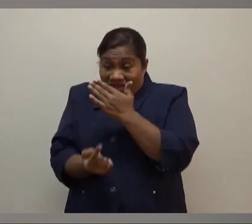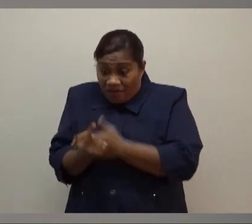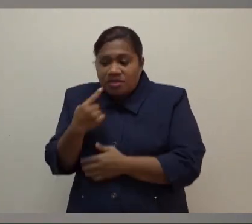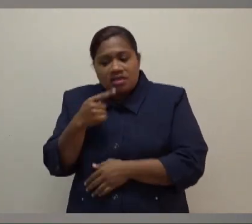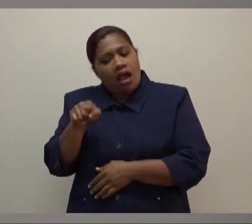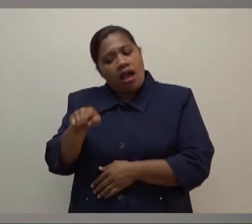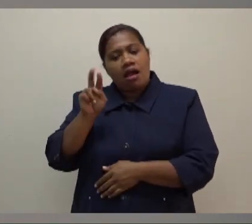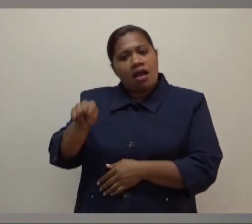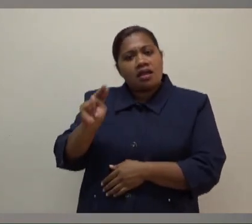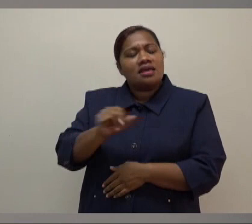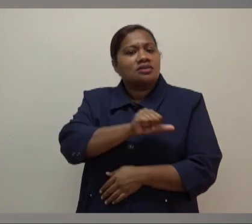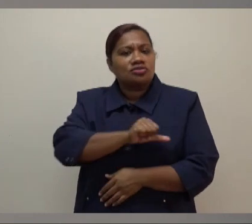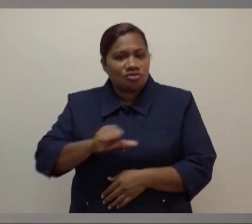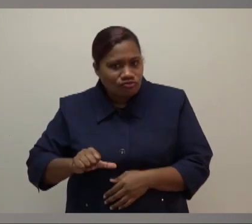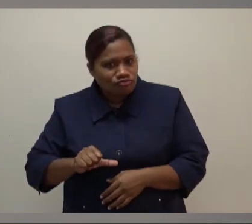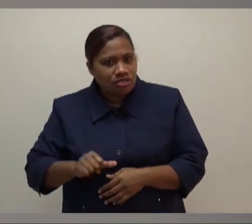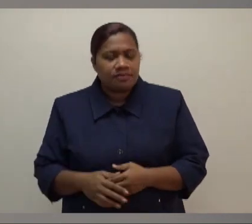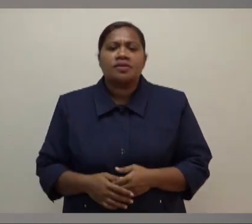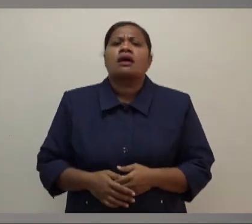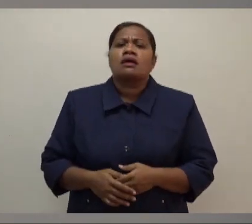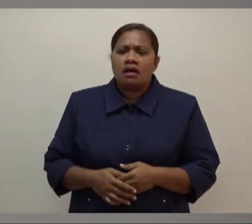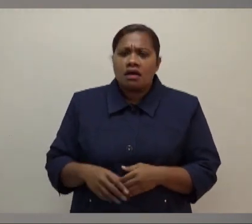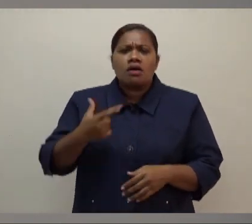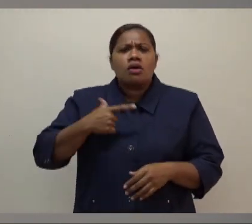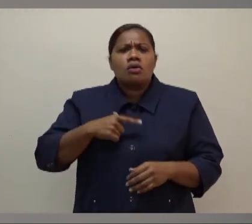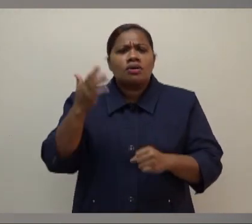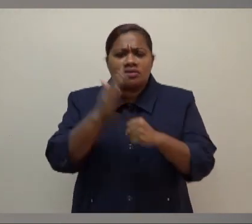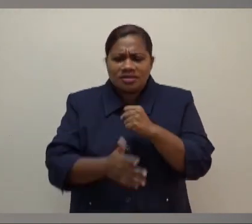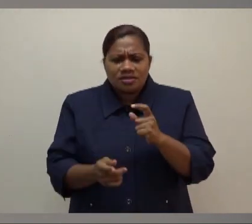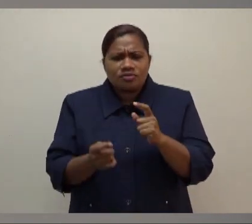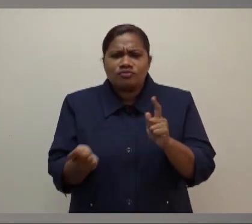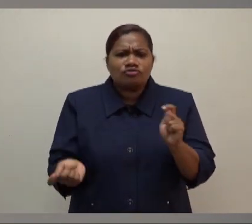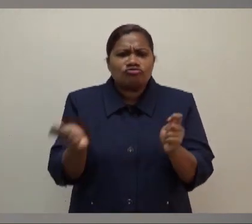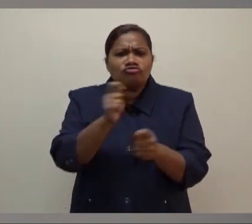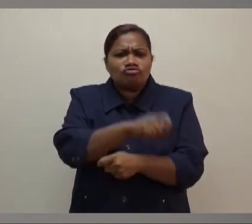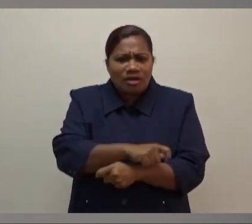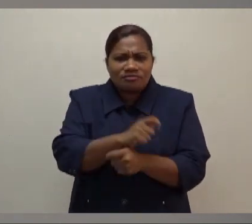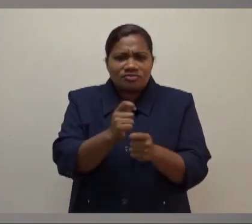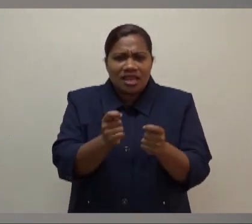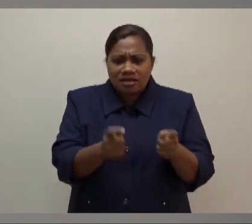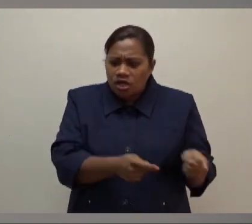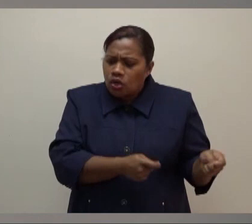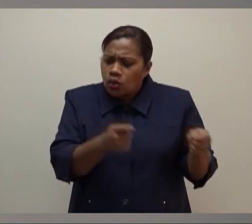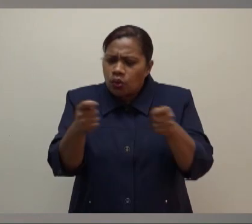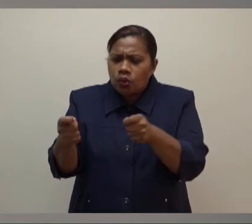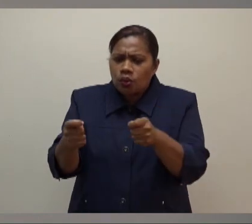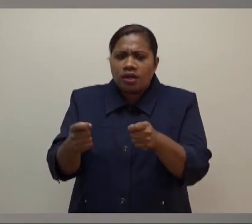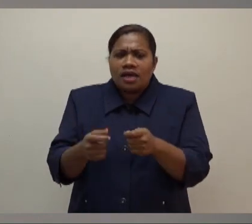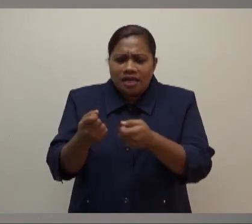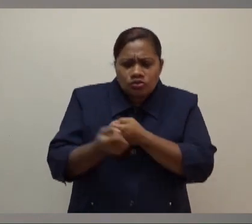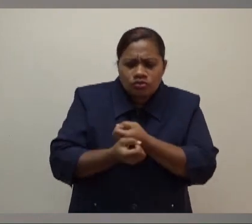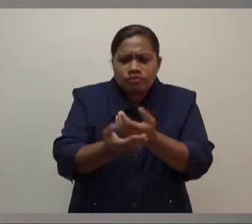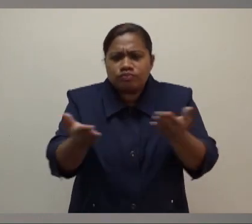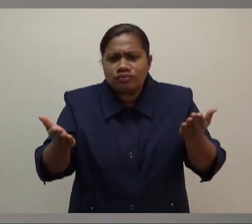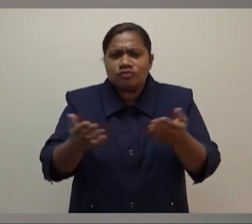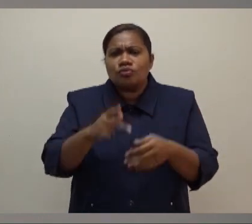That's why. And why wasn't the changeover of who is Prime Minister, who's leading, communicated to the public like you normally